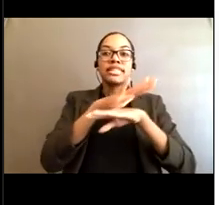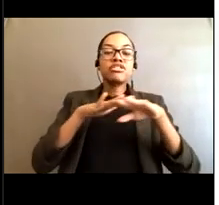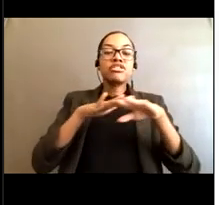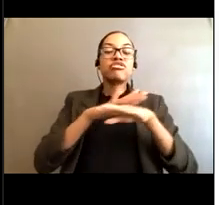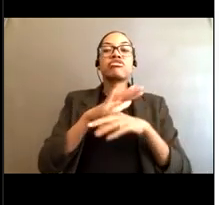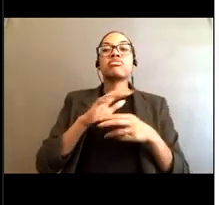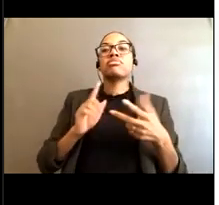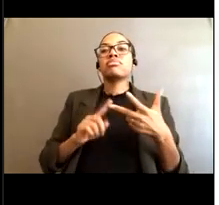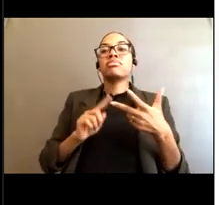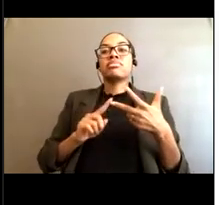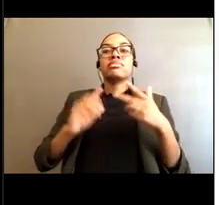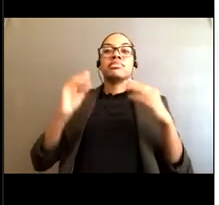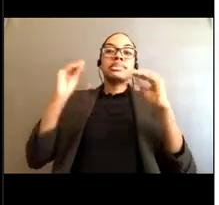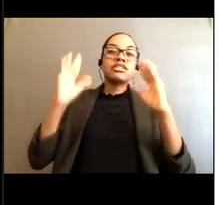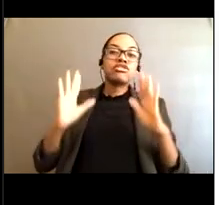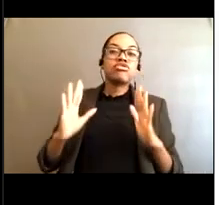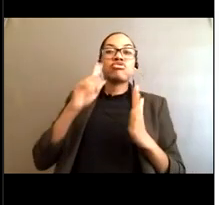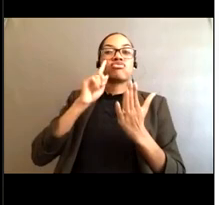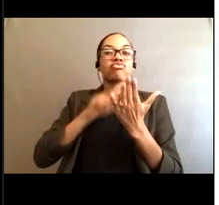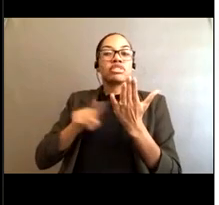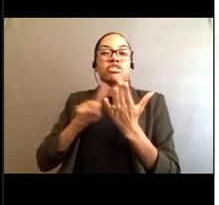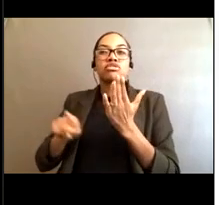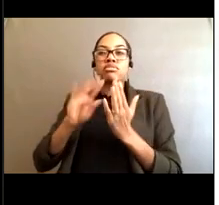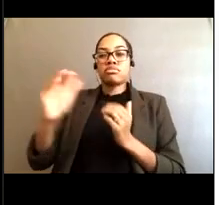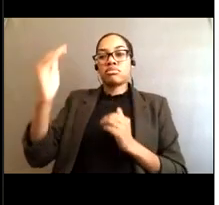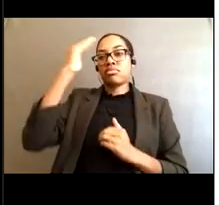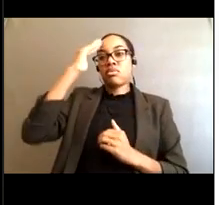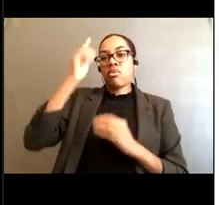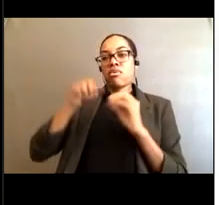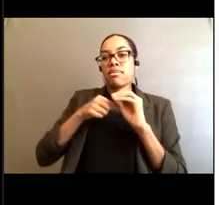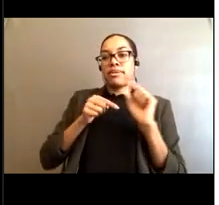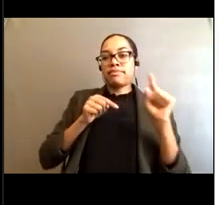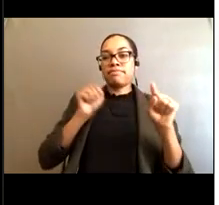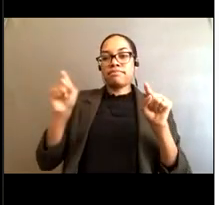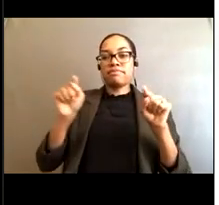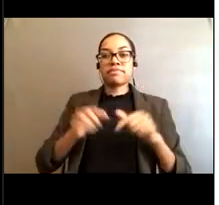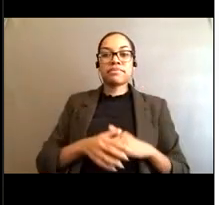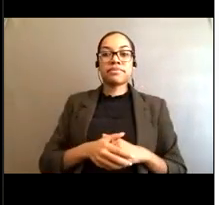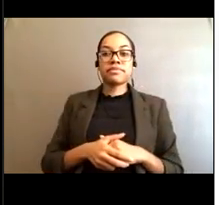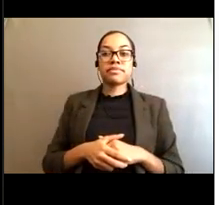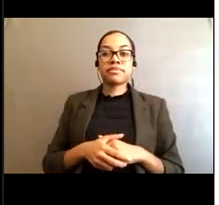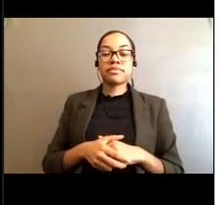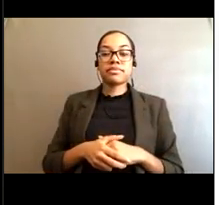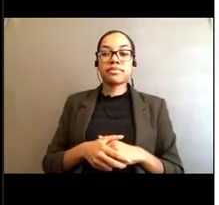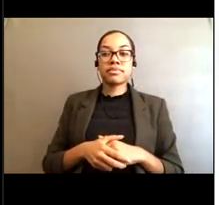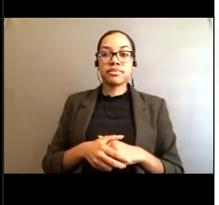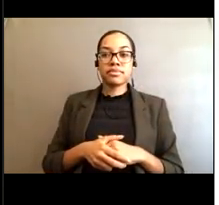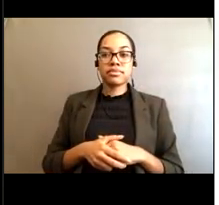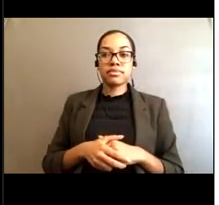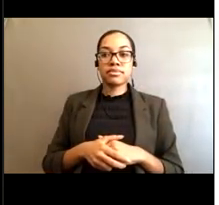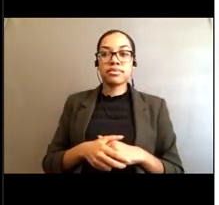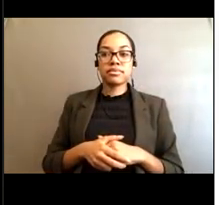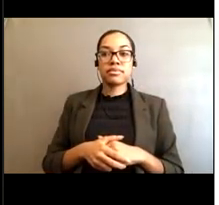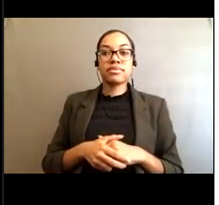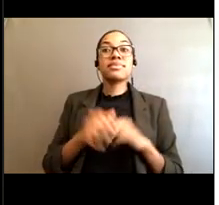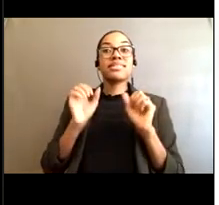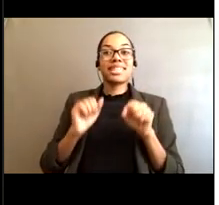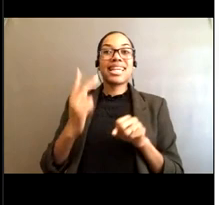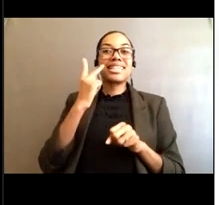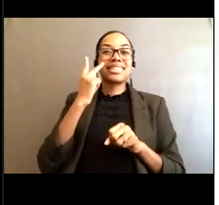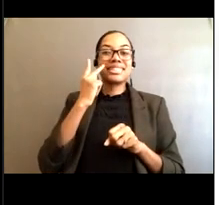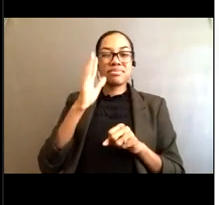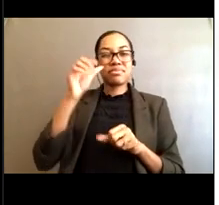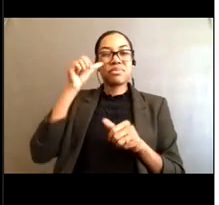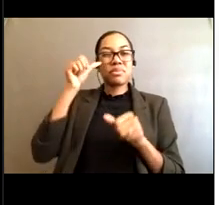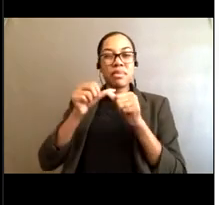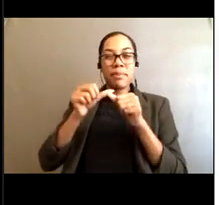particular surf zone forecast text, the rip risk is moderate. You can see what the the breaker the breakers are expected to be in the